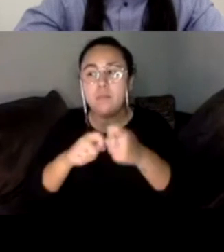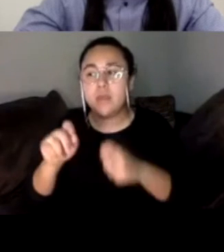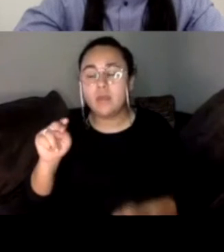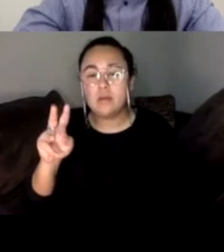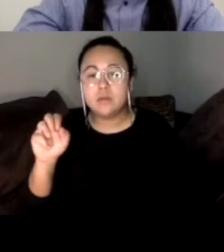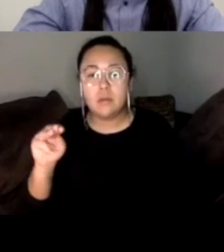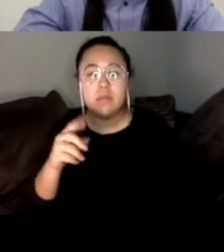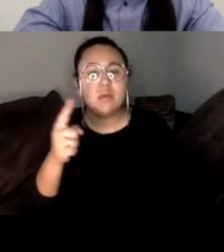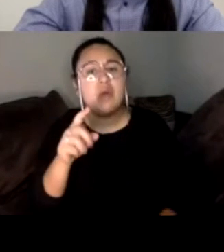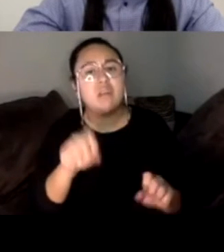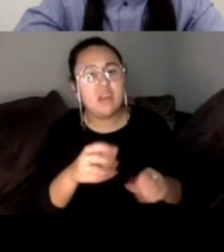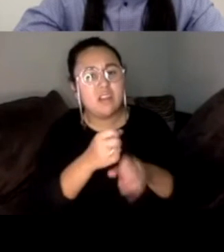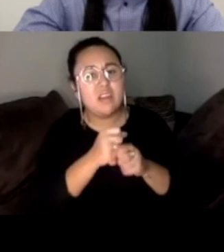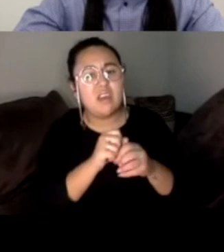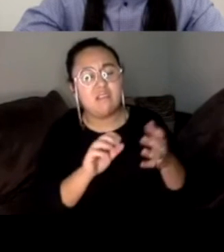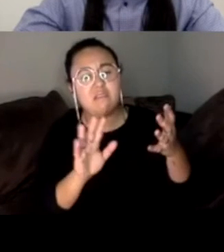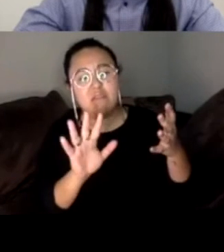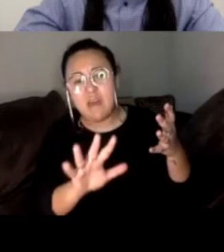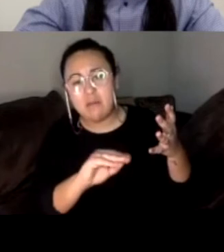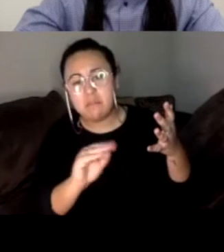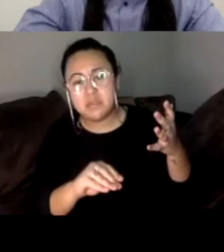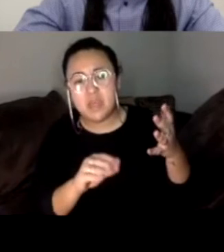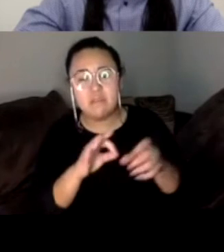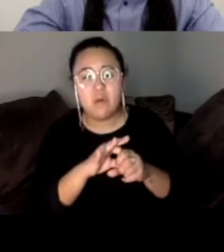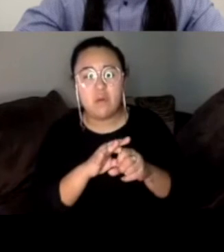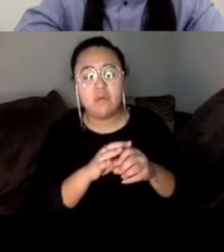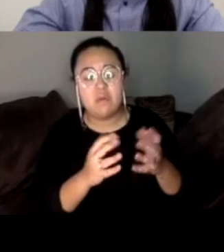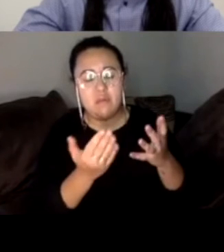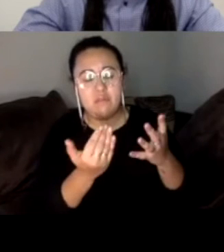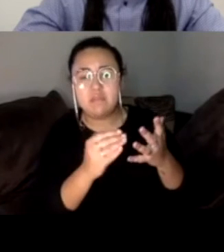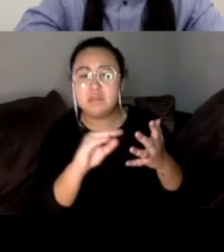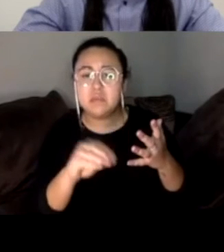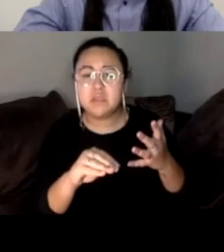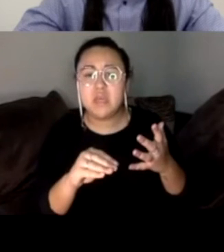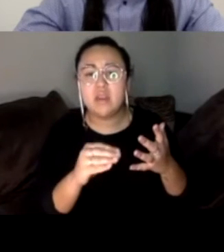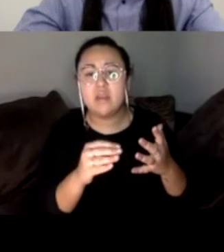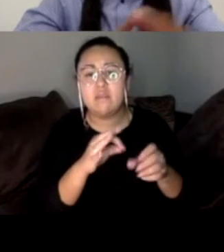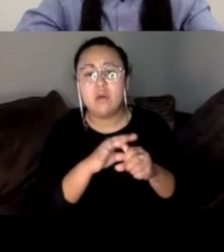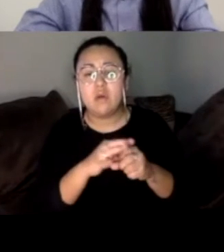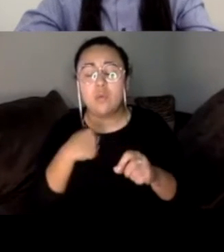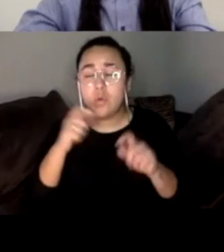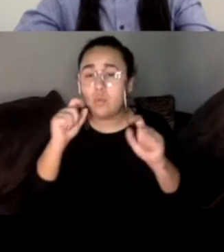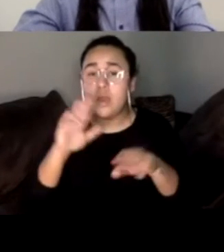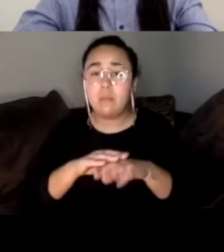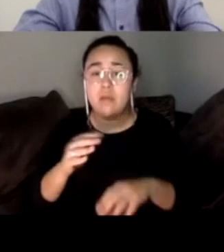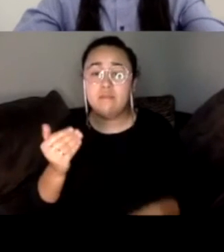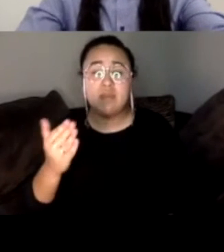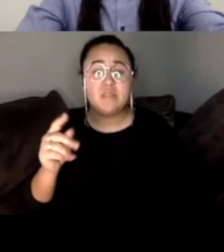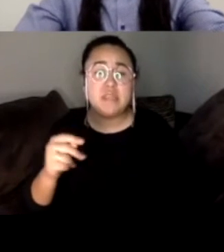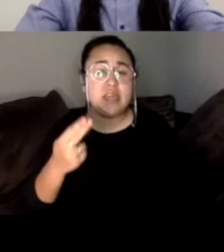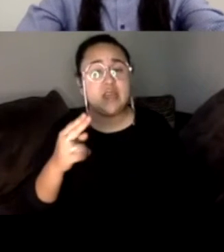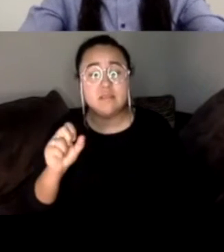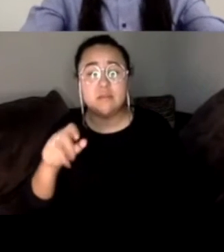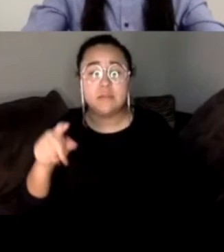vote, 15% of the vote. And, um, you know, we could wake up on the 15th of September with a